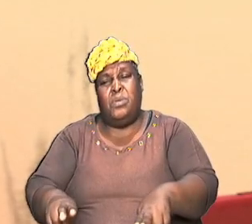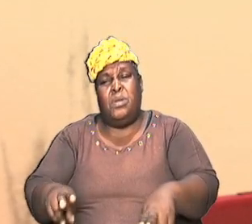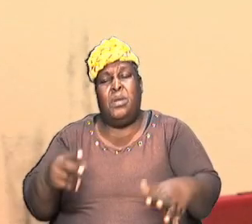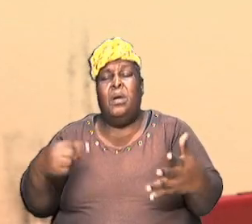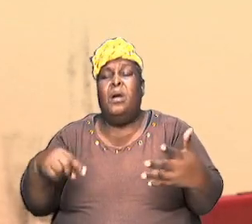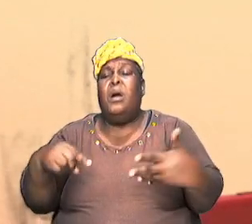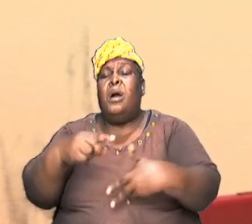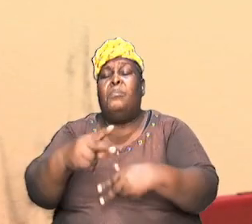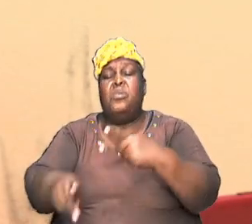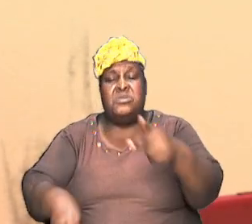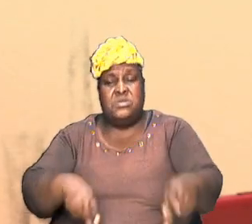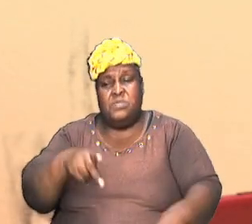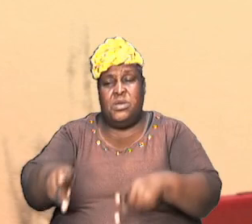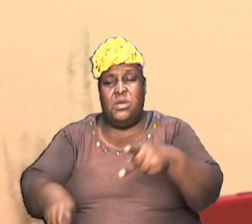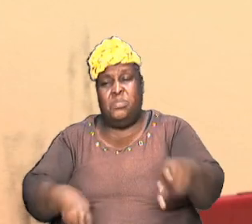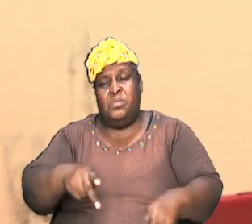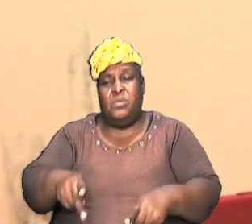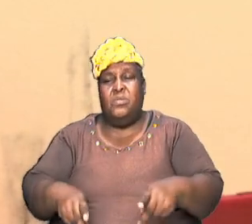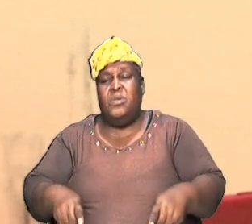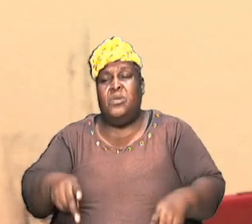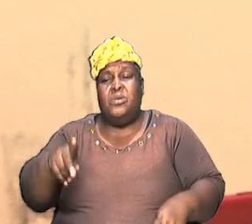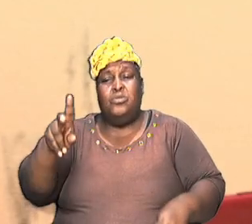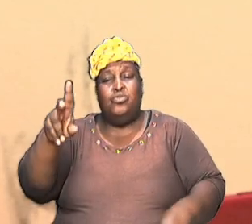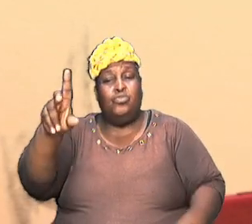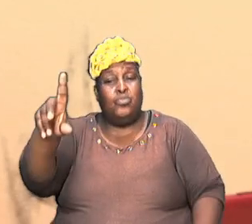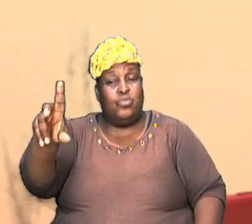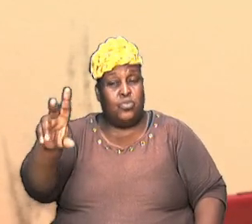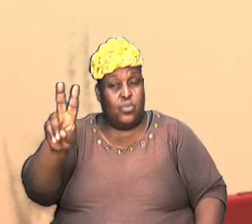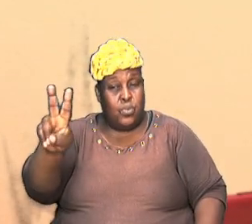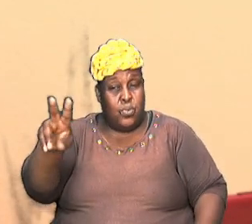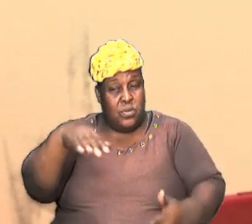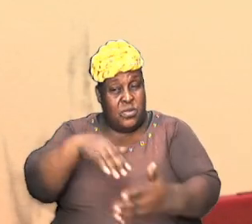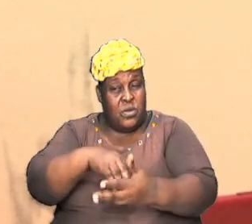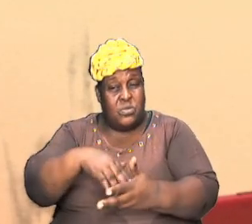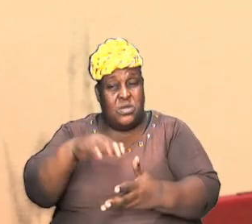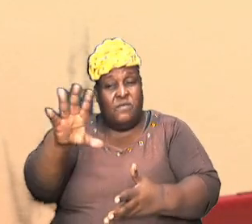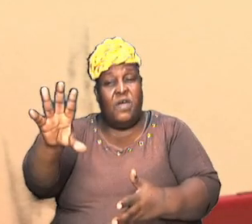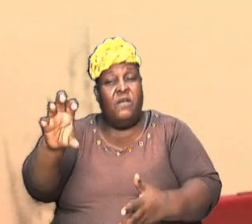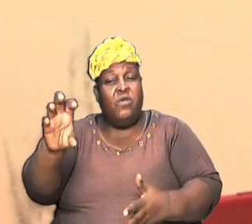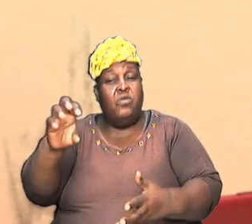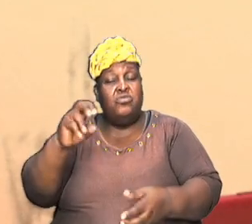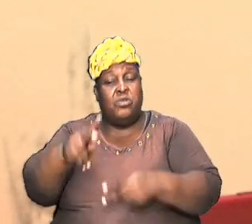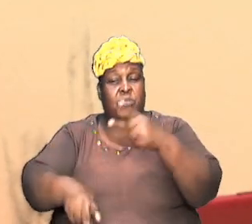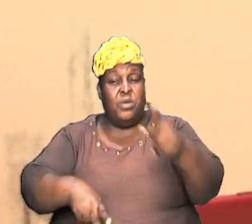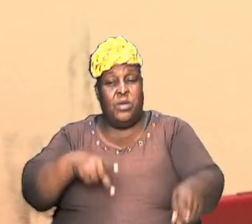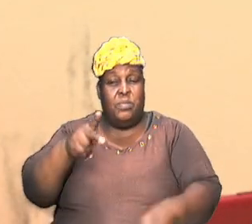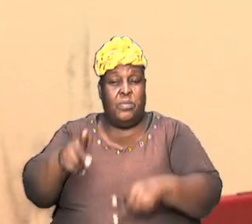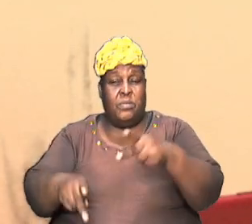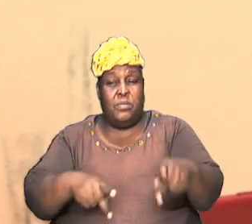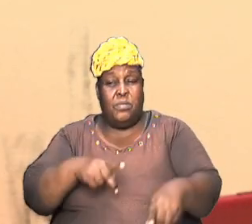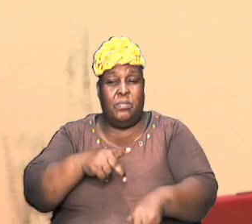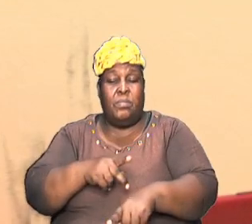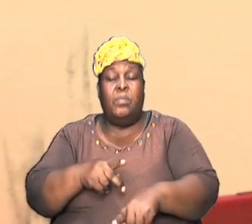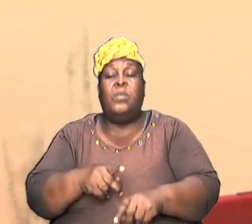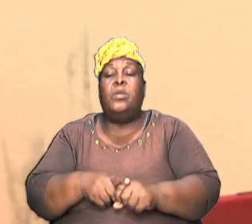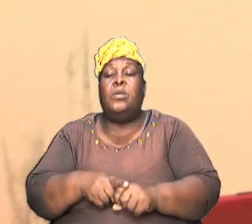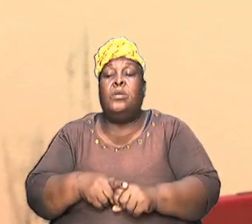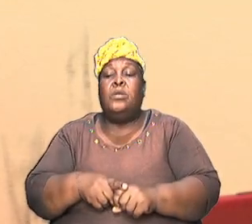people over a 2,500 year period so much volumes of books could have been written